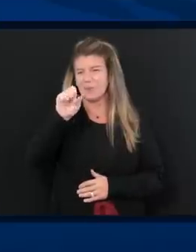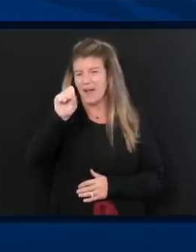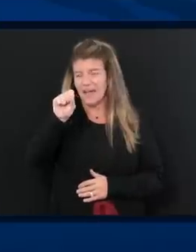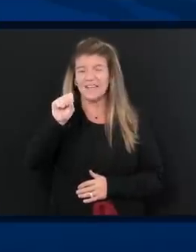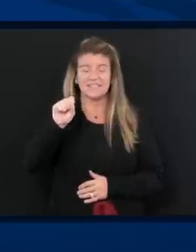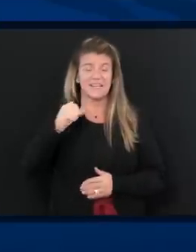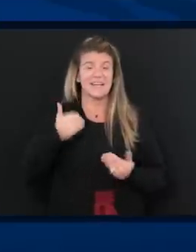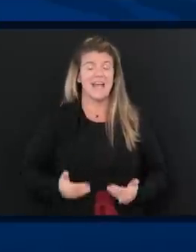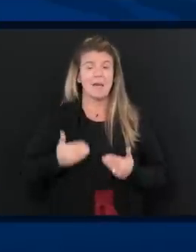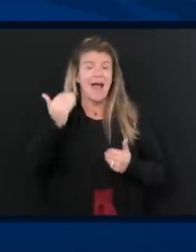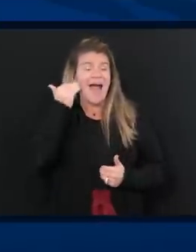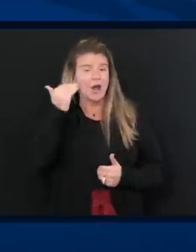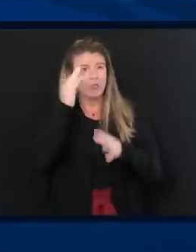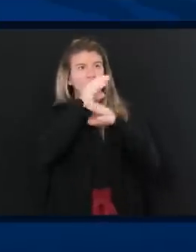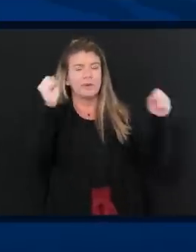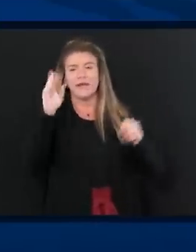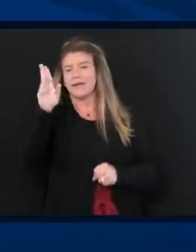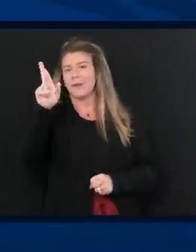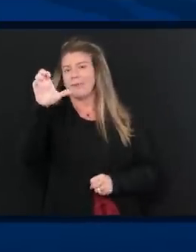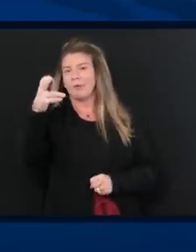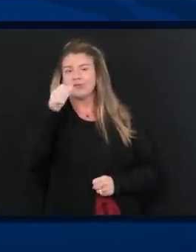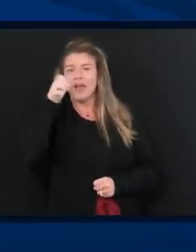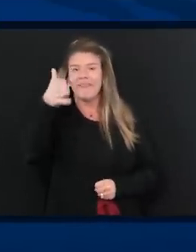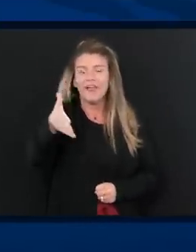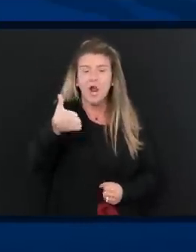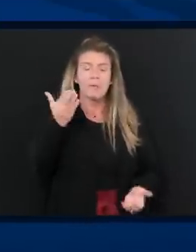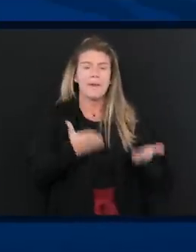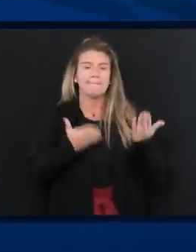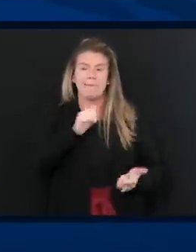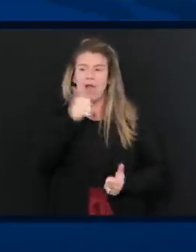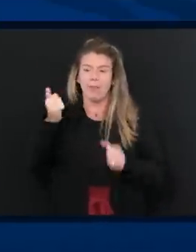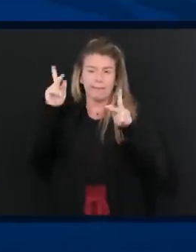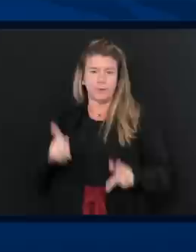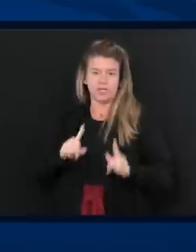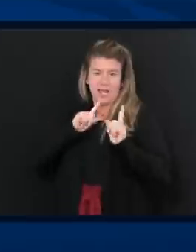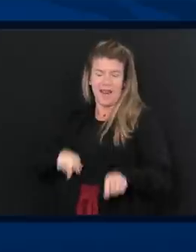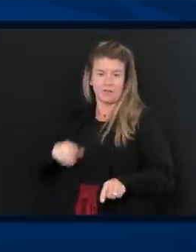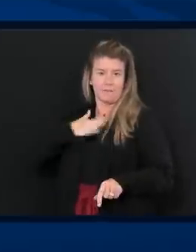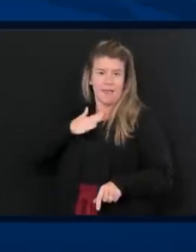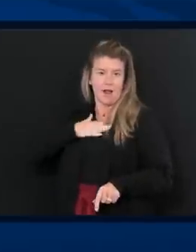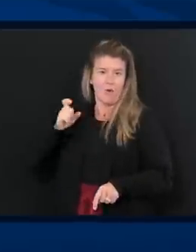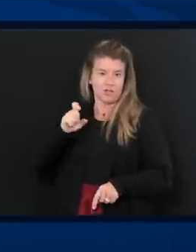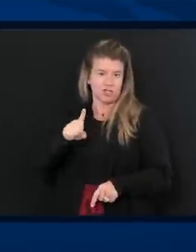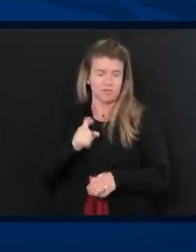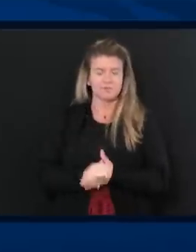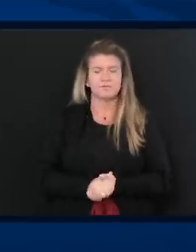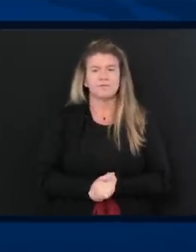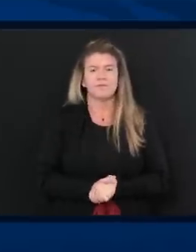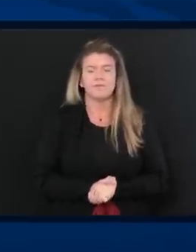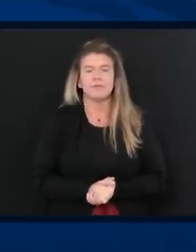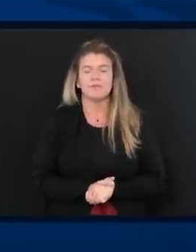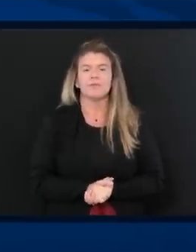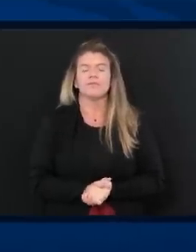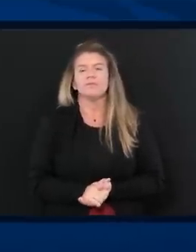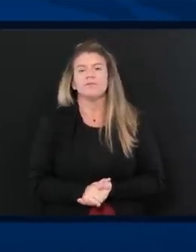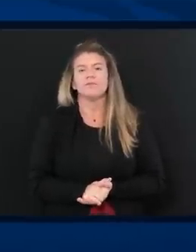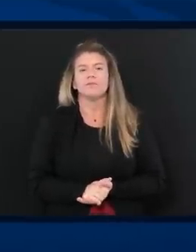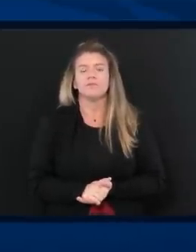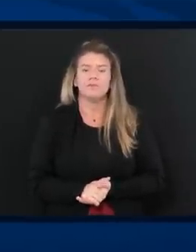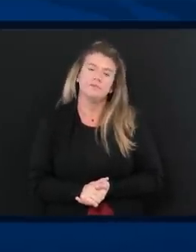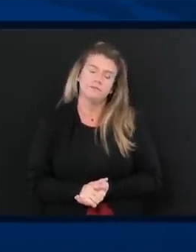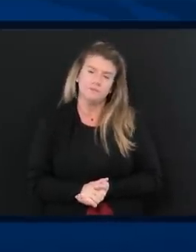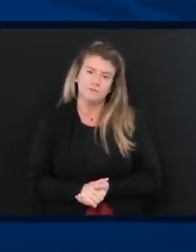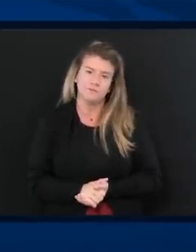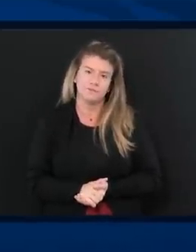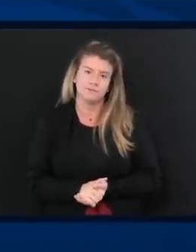Governor, but perhaps Secretary Crouch or Dr. Amjad can handle this one. What is the holdup? What